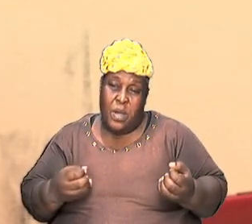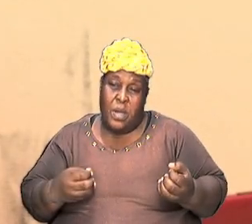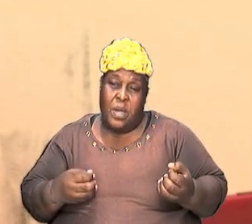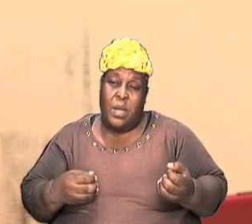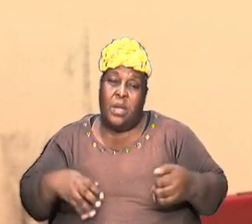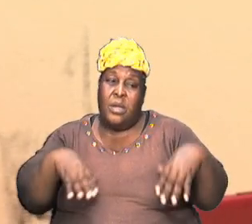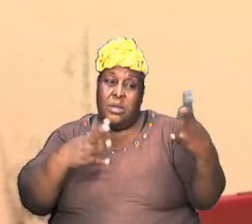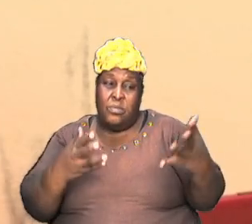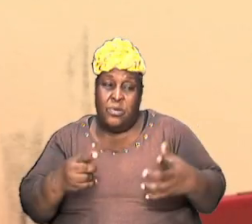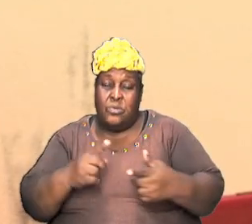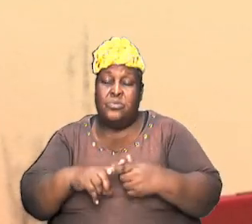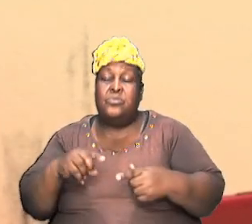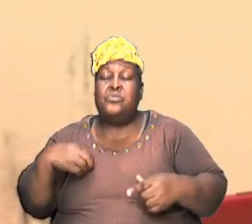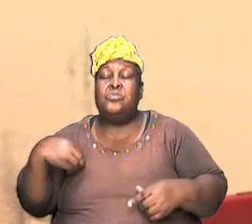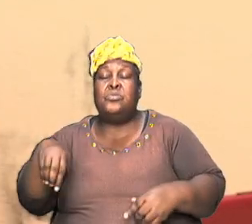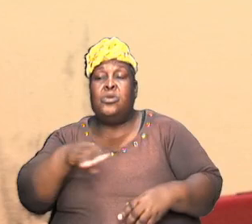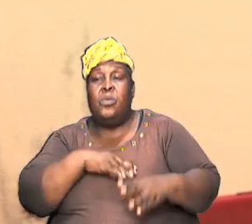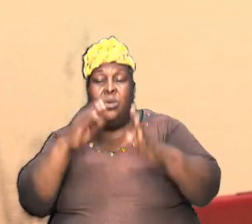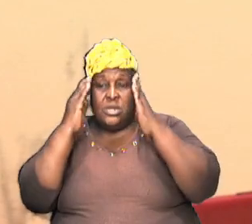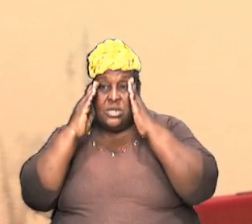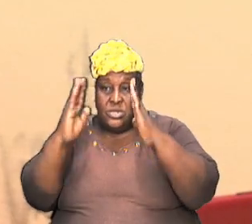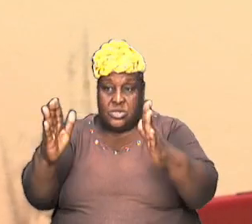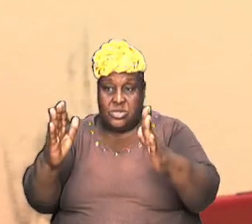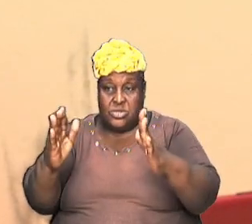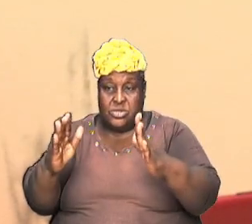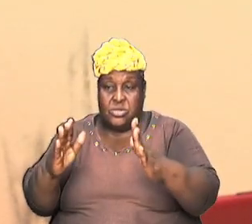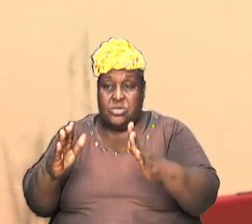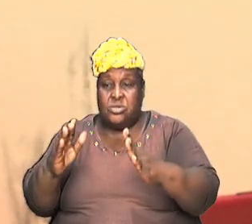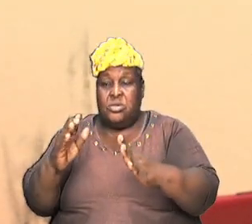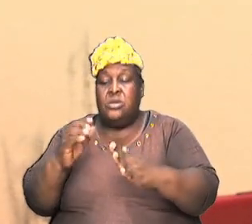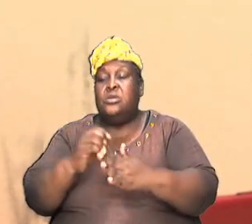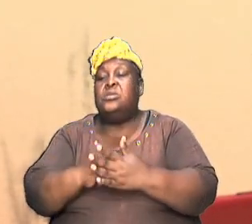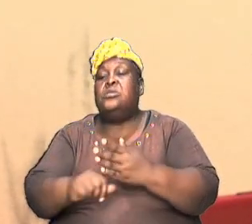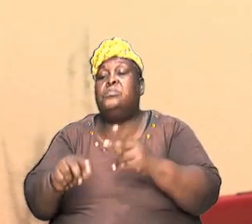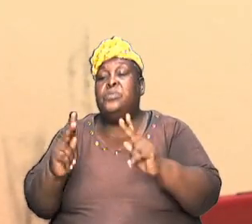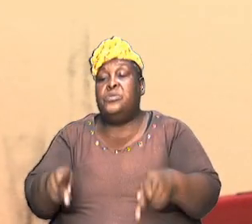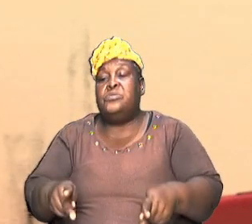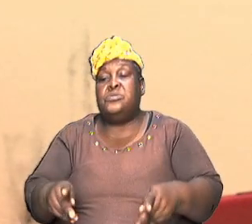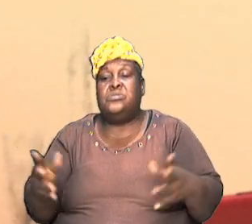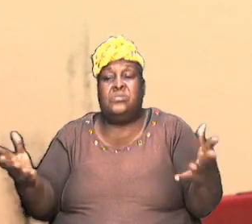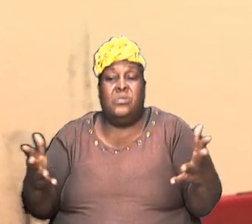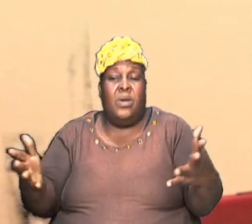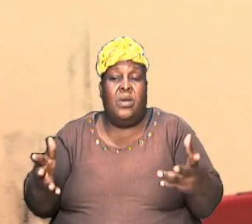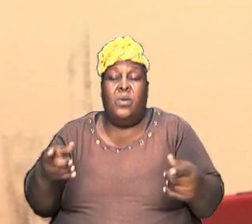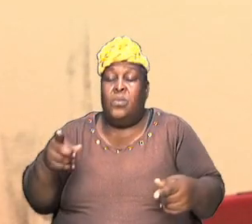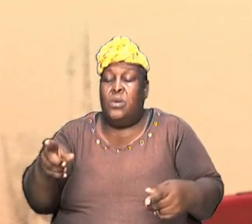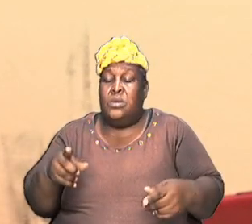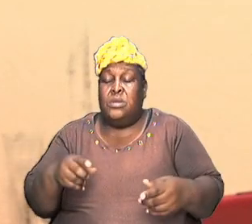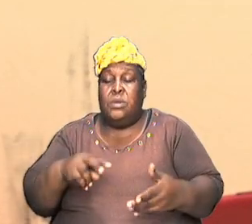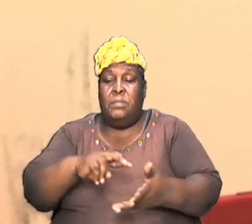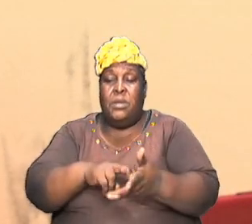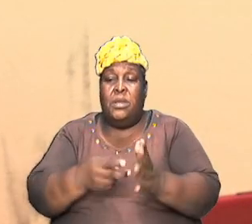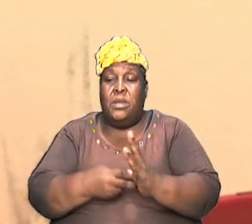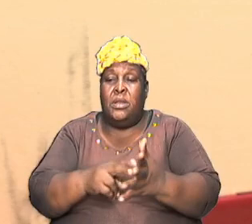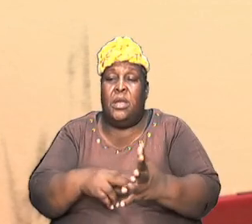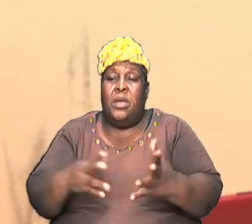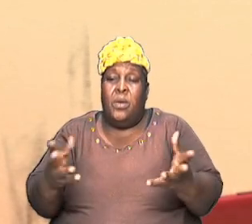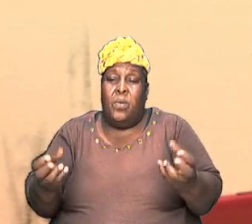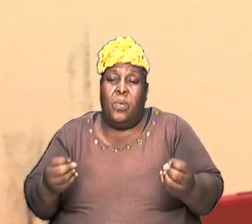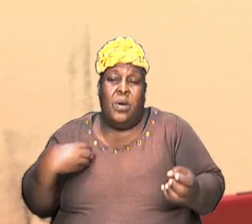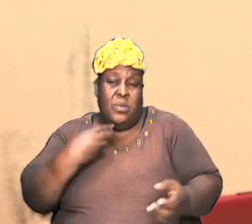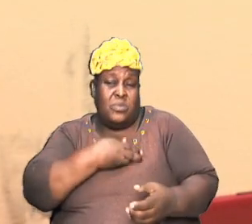our attention a certain individual and what he represents and I want us to know